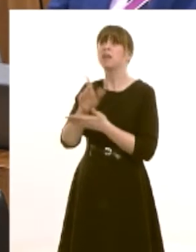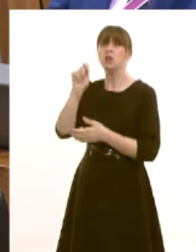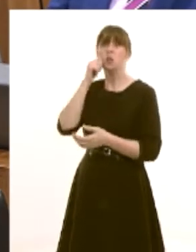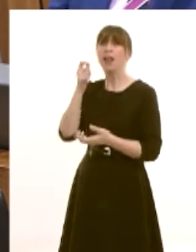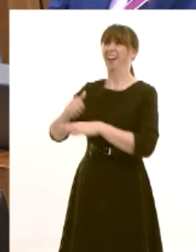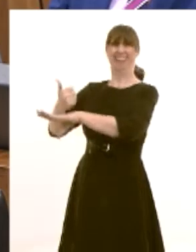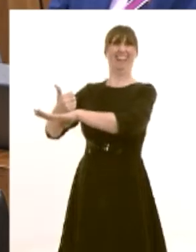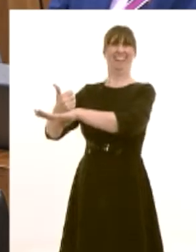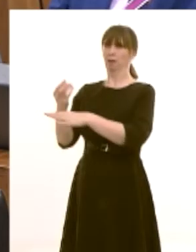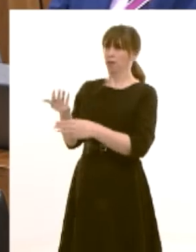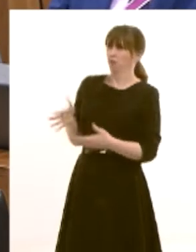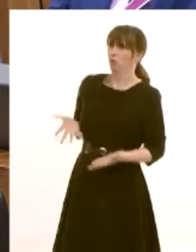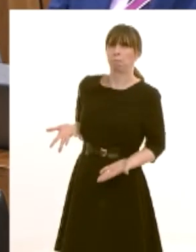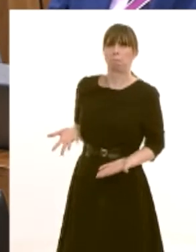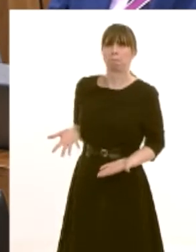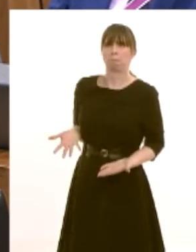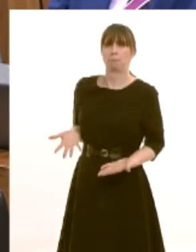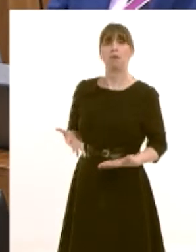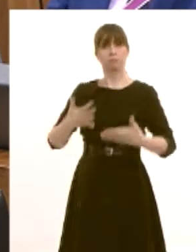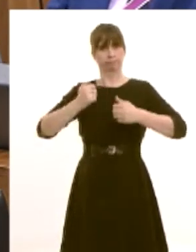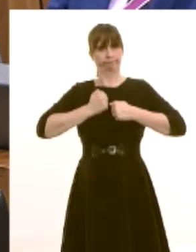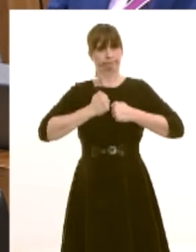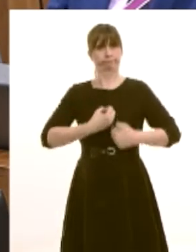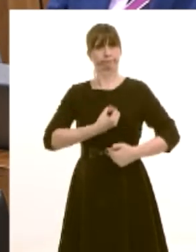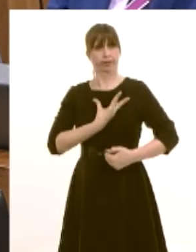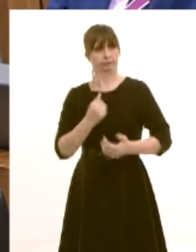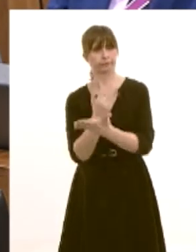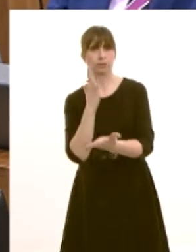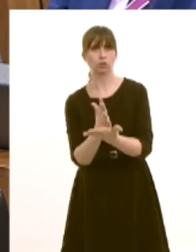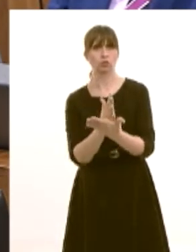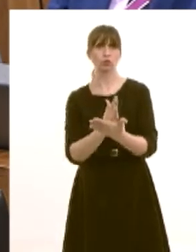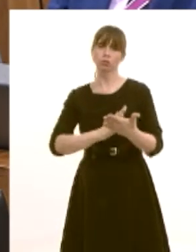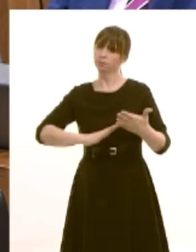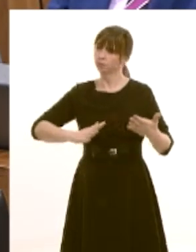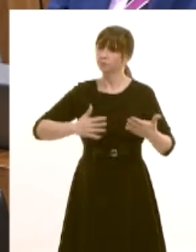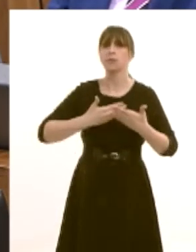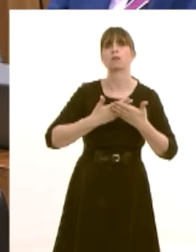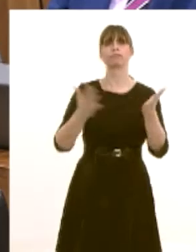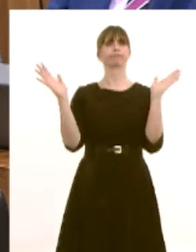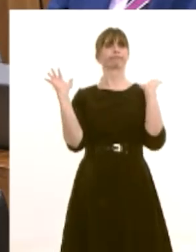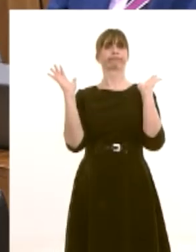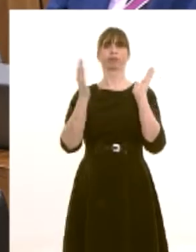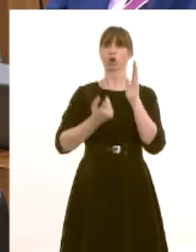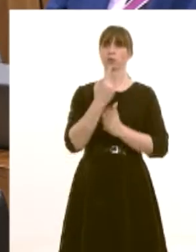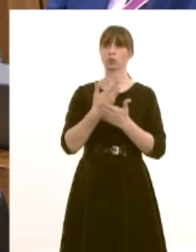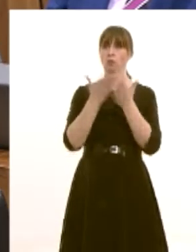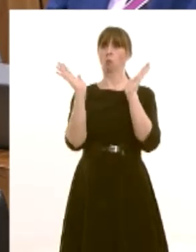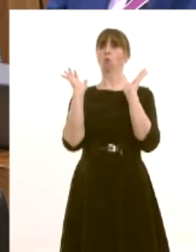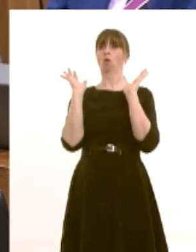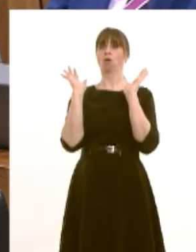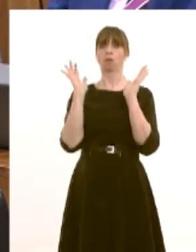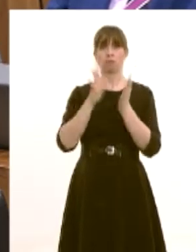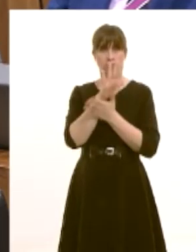we will make sure that what we are planning to do that there are opportunities available for all and given the track record of the conservatives